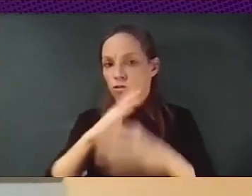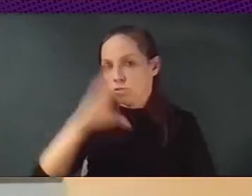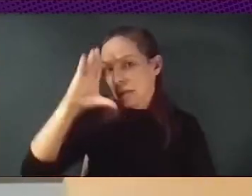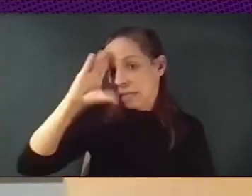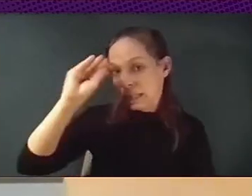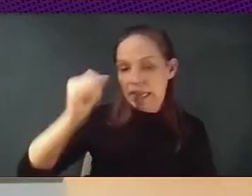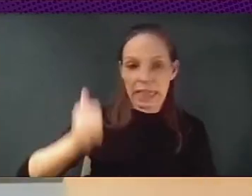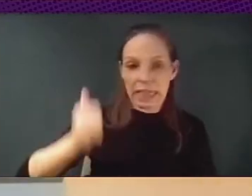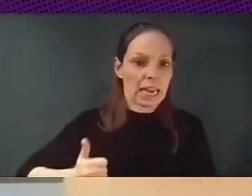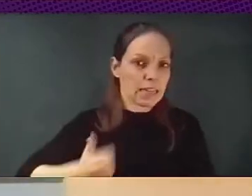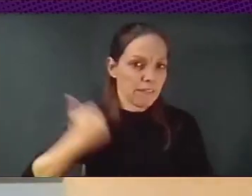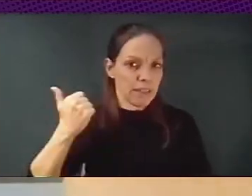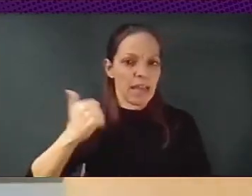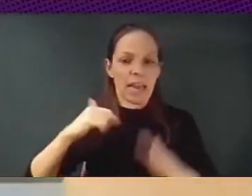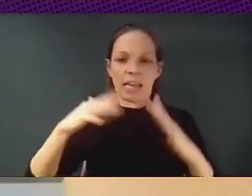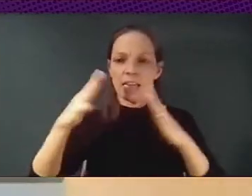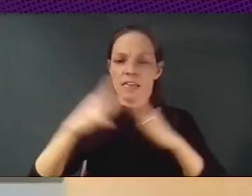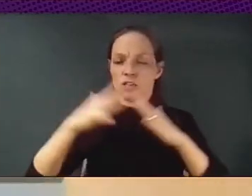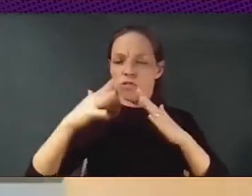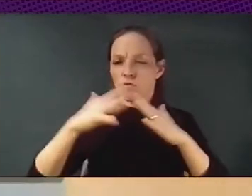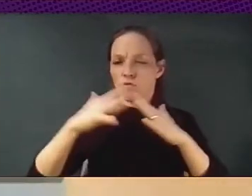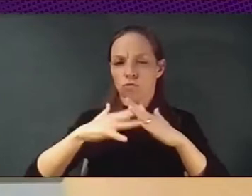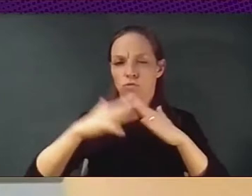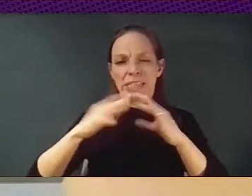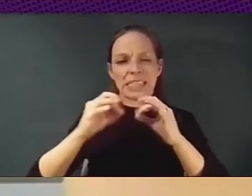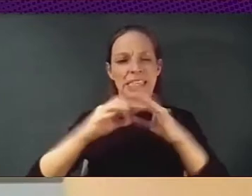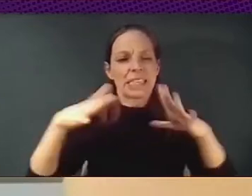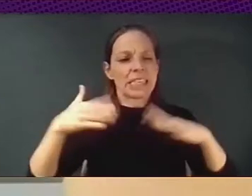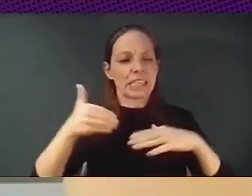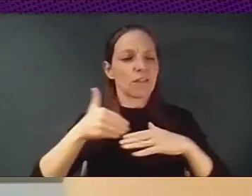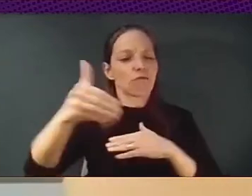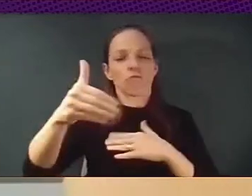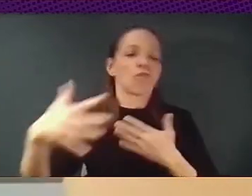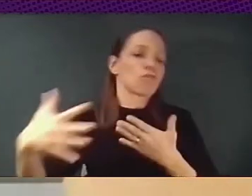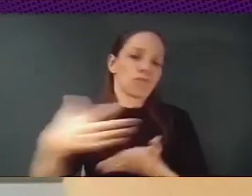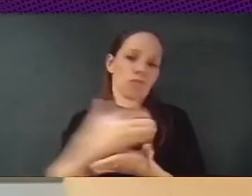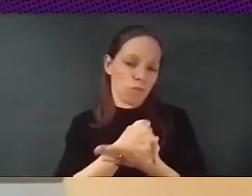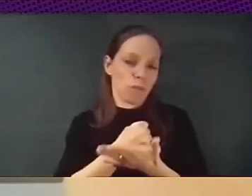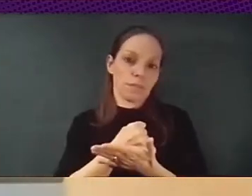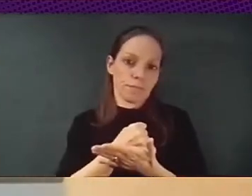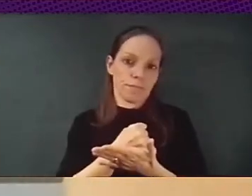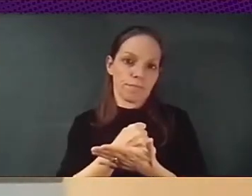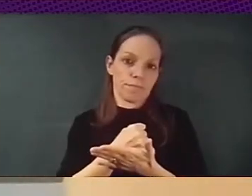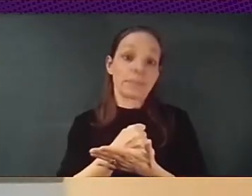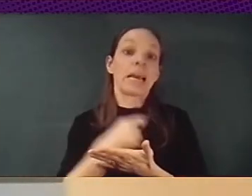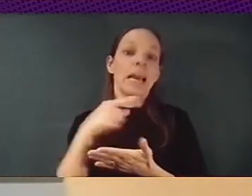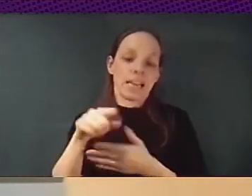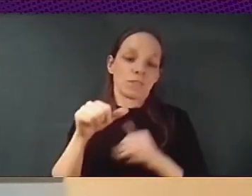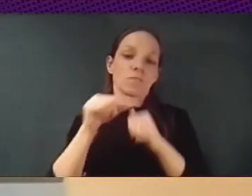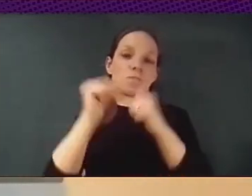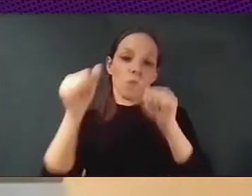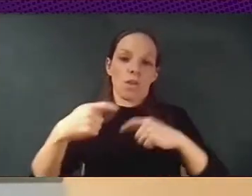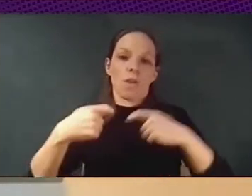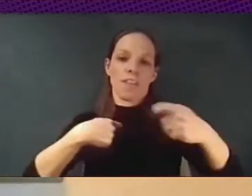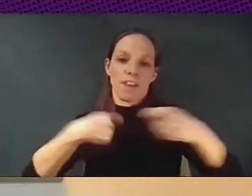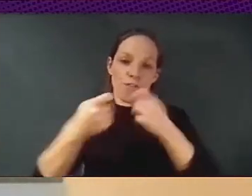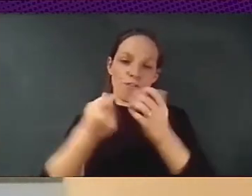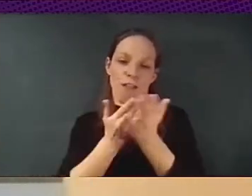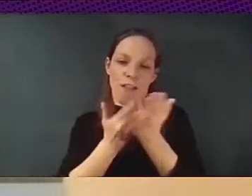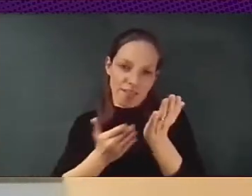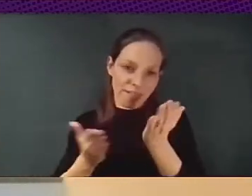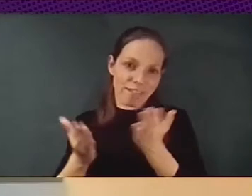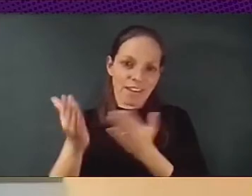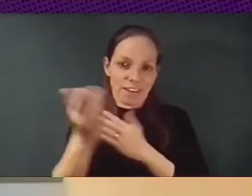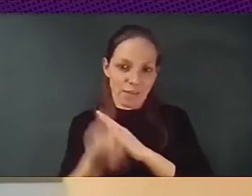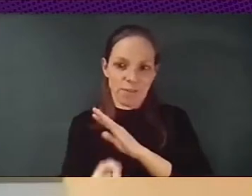And so we can also imagine an alternative business model that's based on socializing these critical